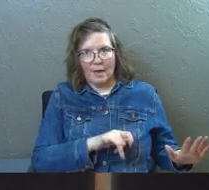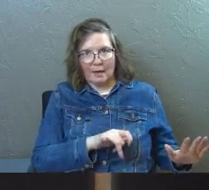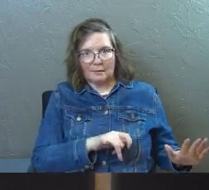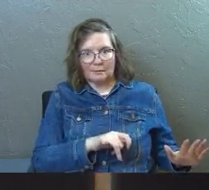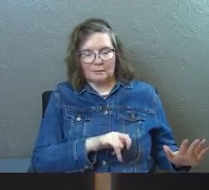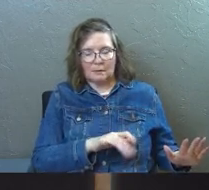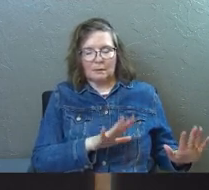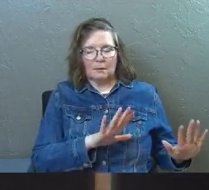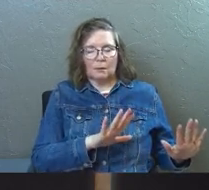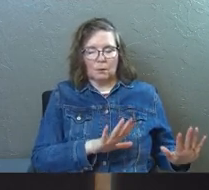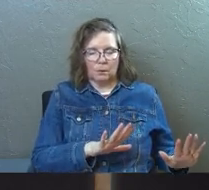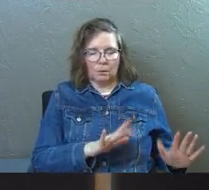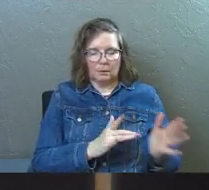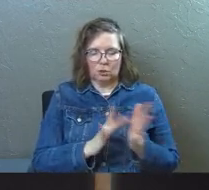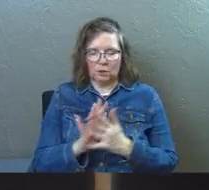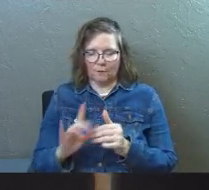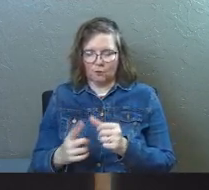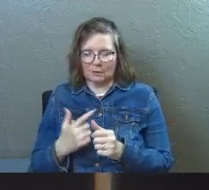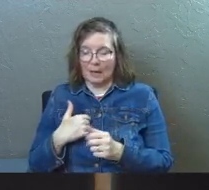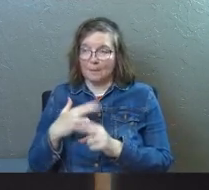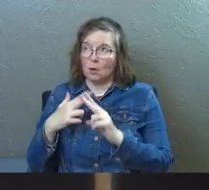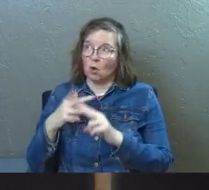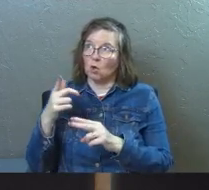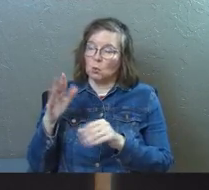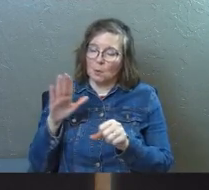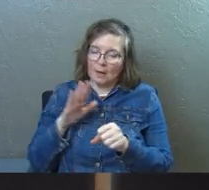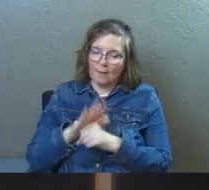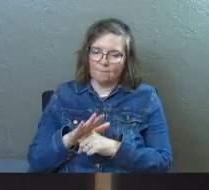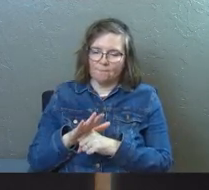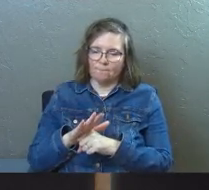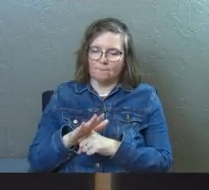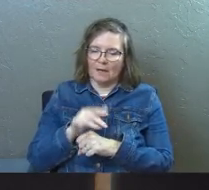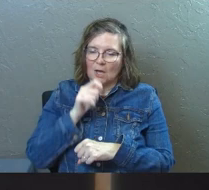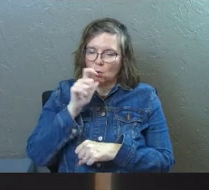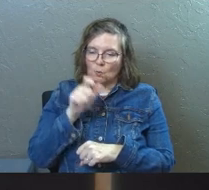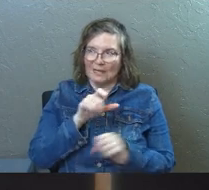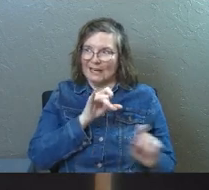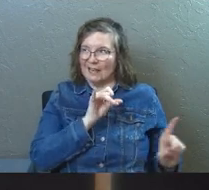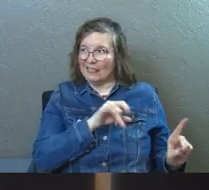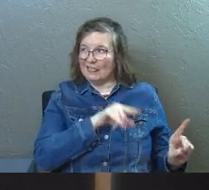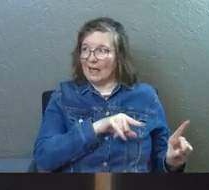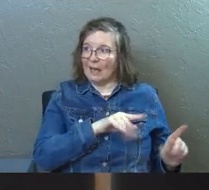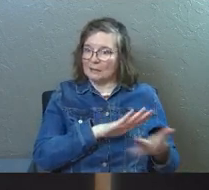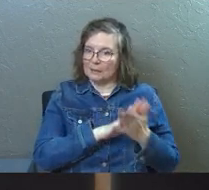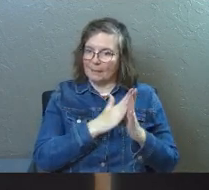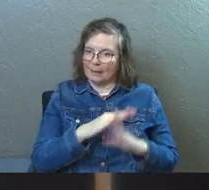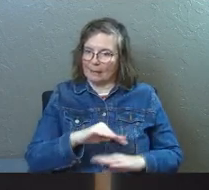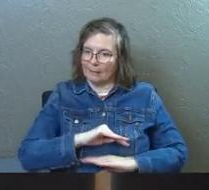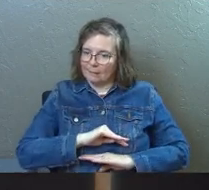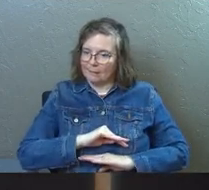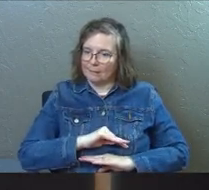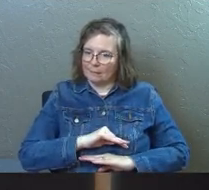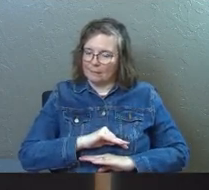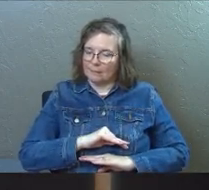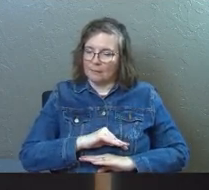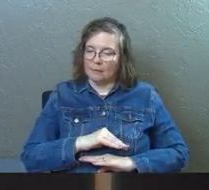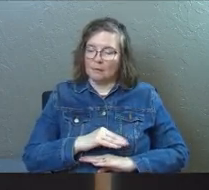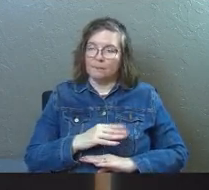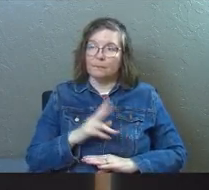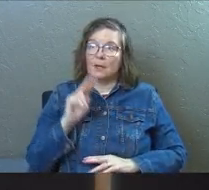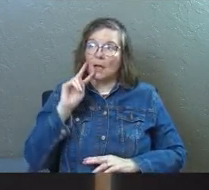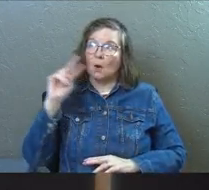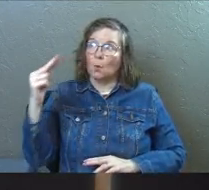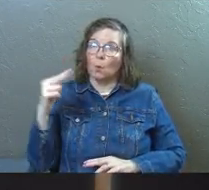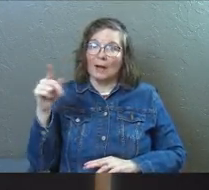and to say, Jesus, for the first time in my life, I'm going to call you enough. And I don't need that to be enough. And